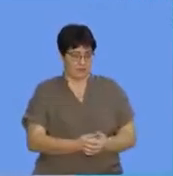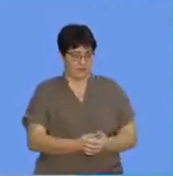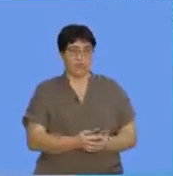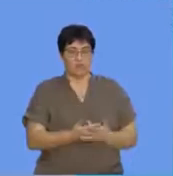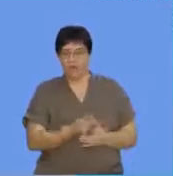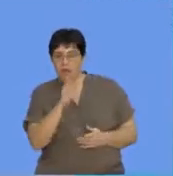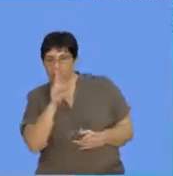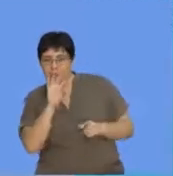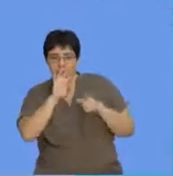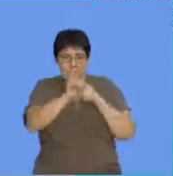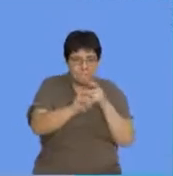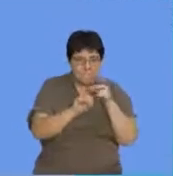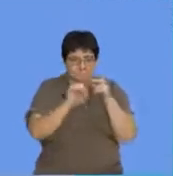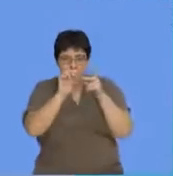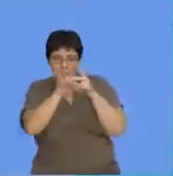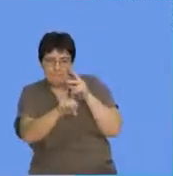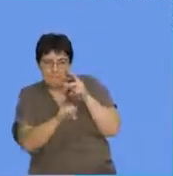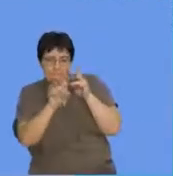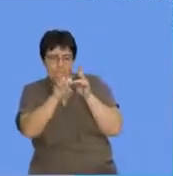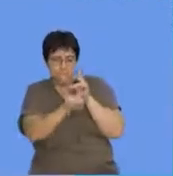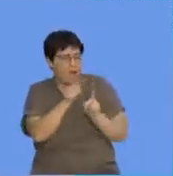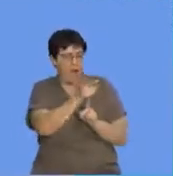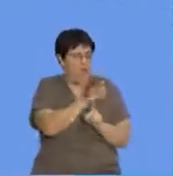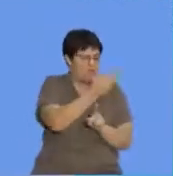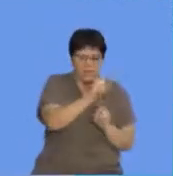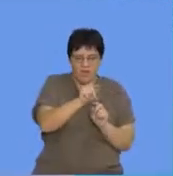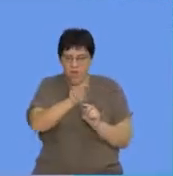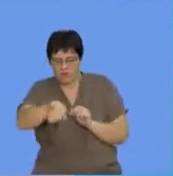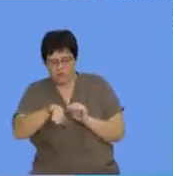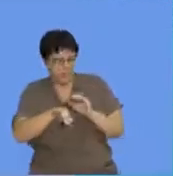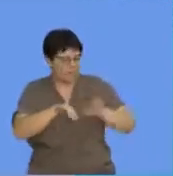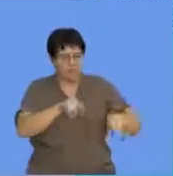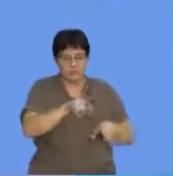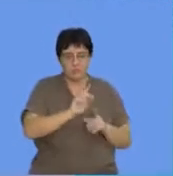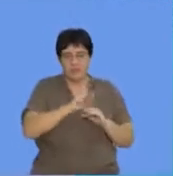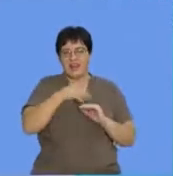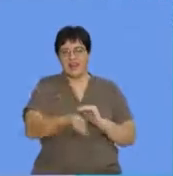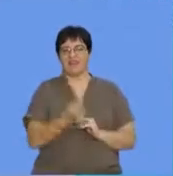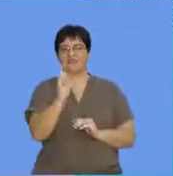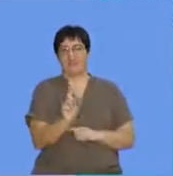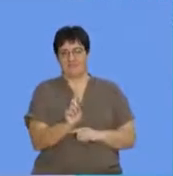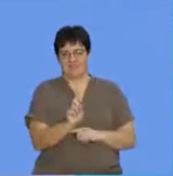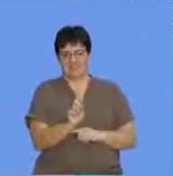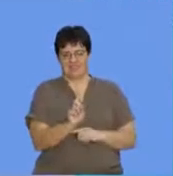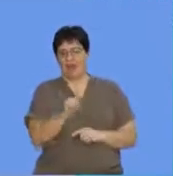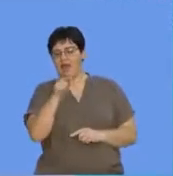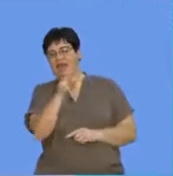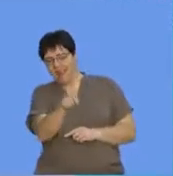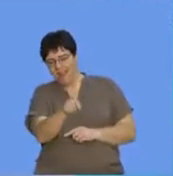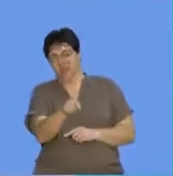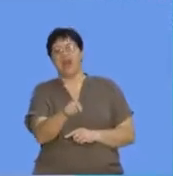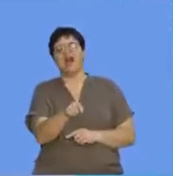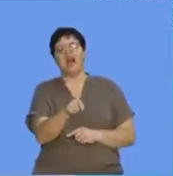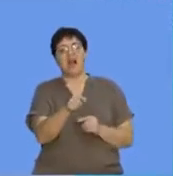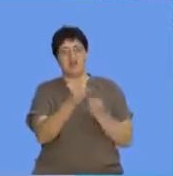the way to eliminate in as far as the six substances that are given. So at the end of the day, we are able to say, yes,